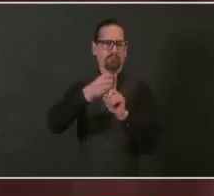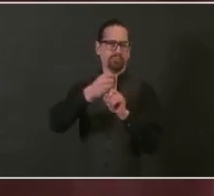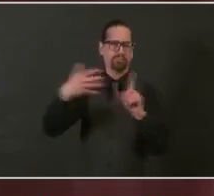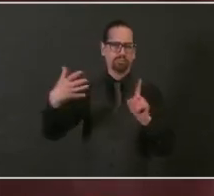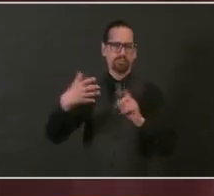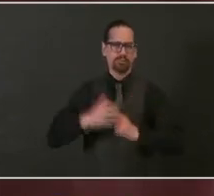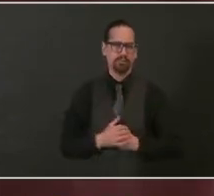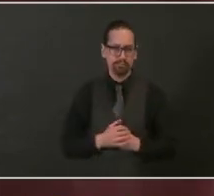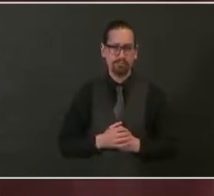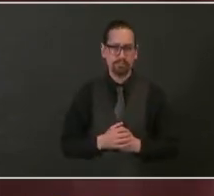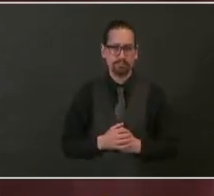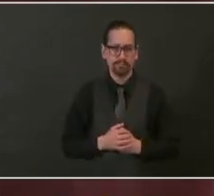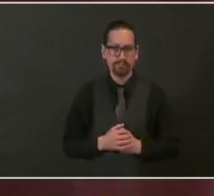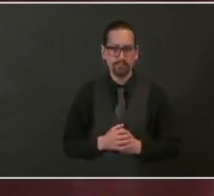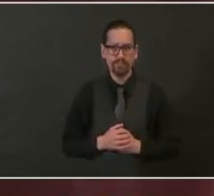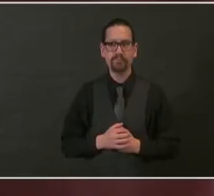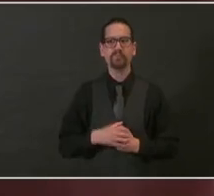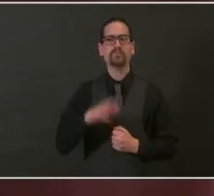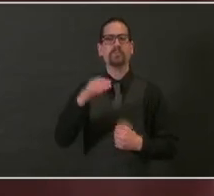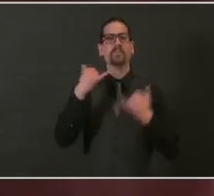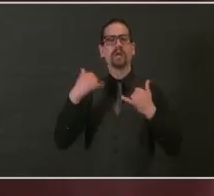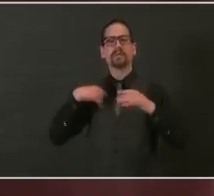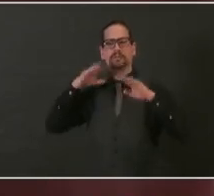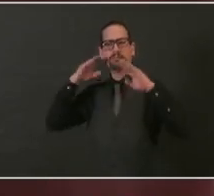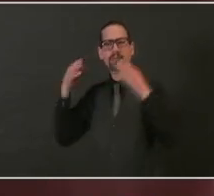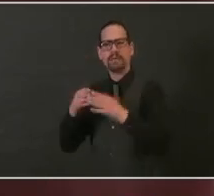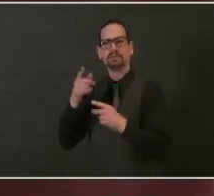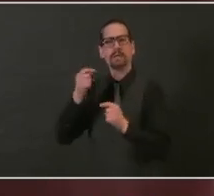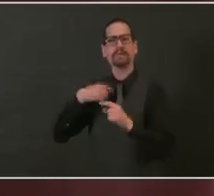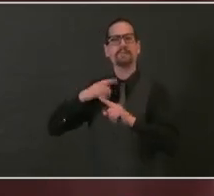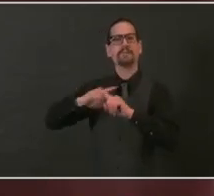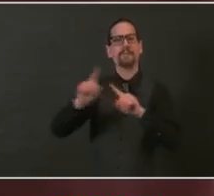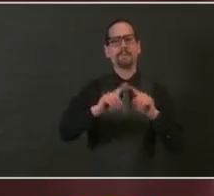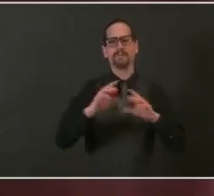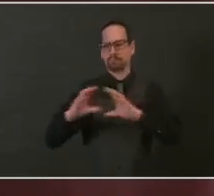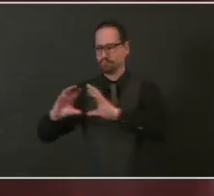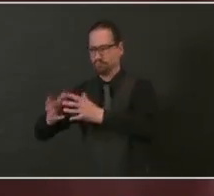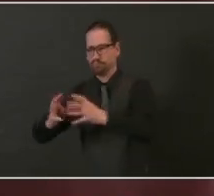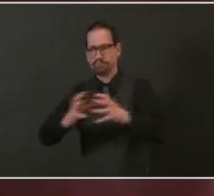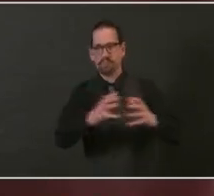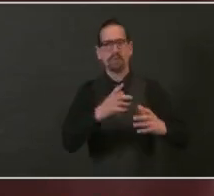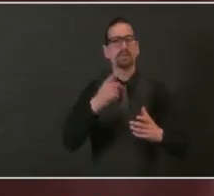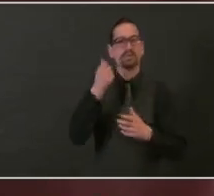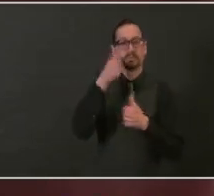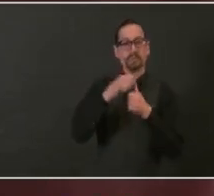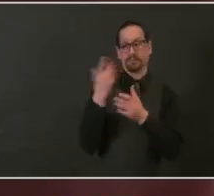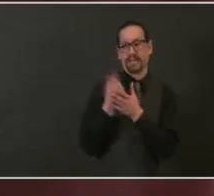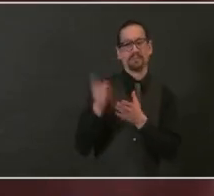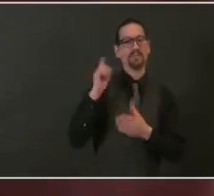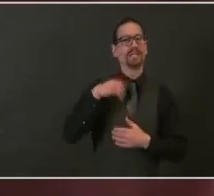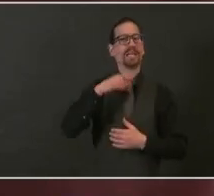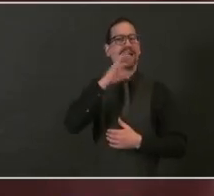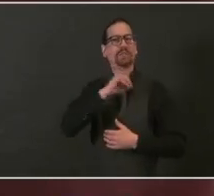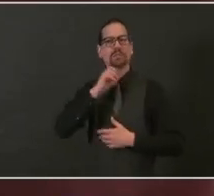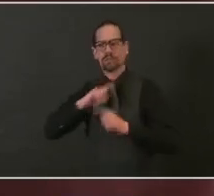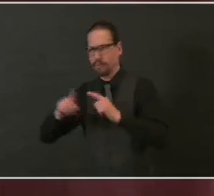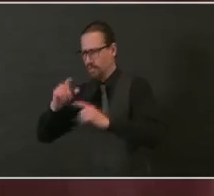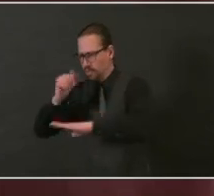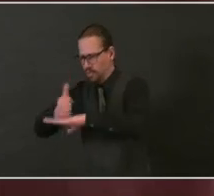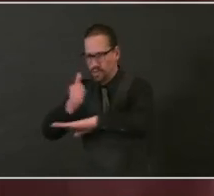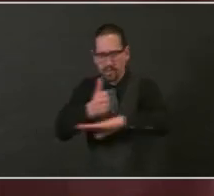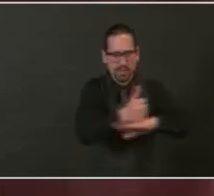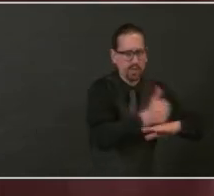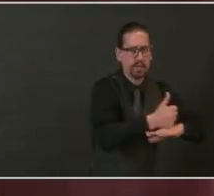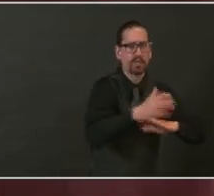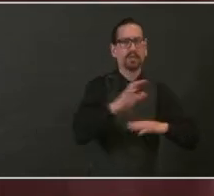-based vaccination approach last week, as the Lieutenant Governor has mentioned, we have made some great